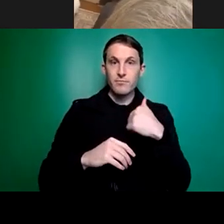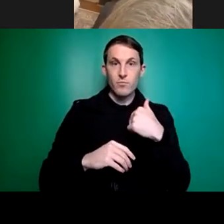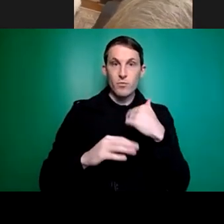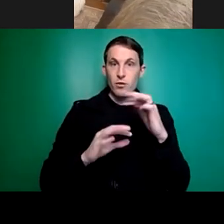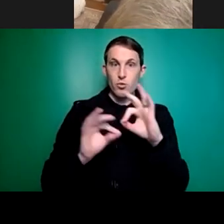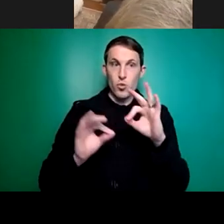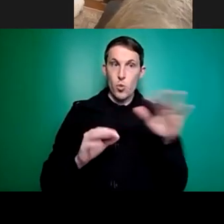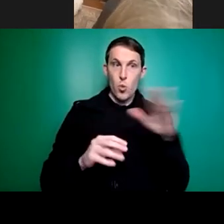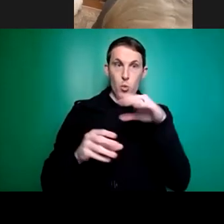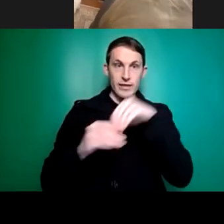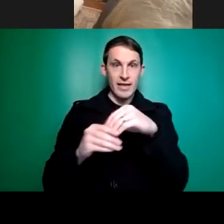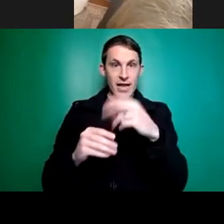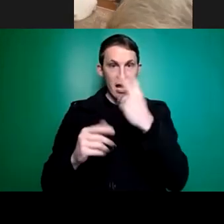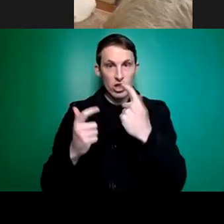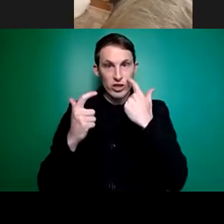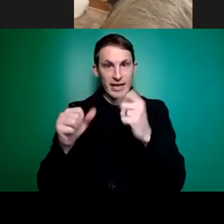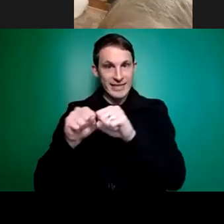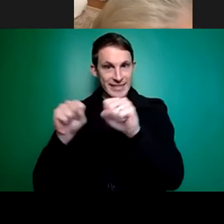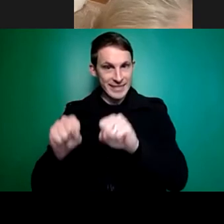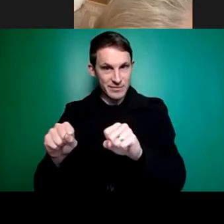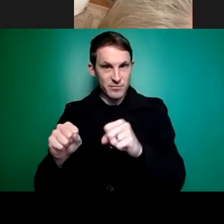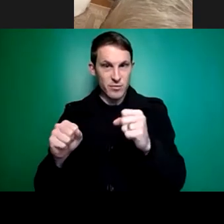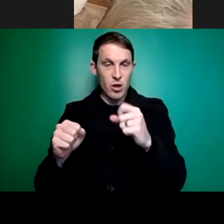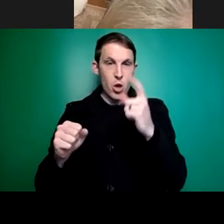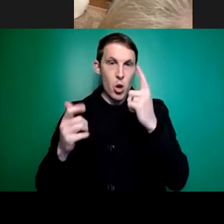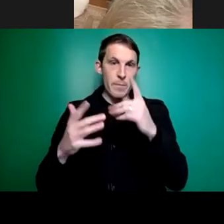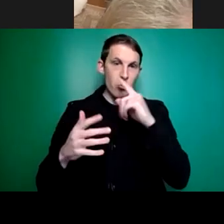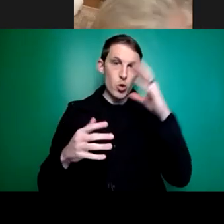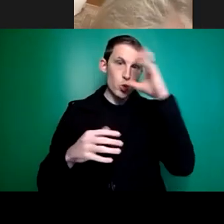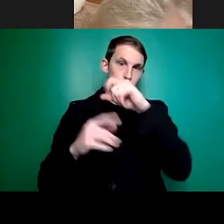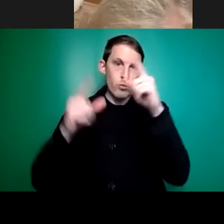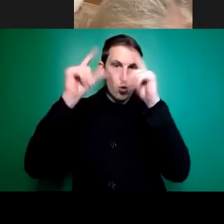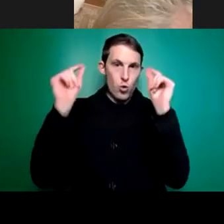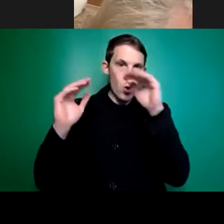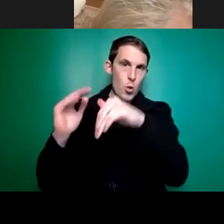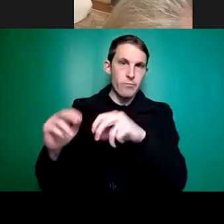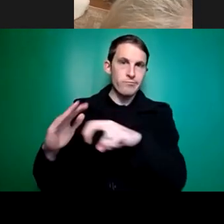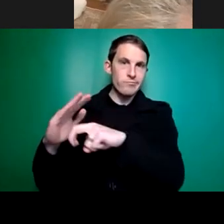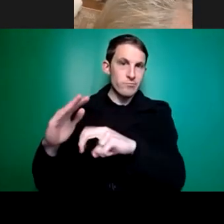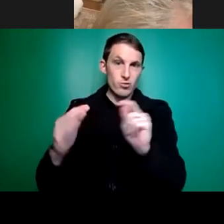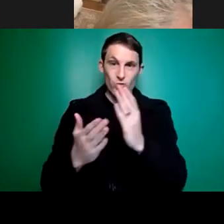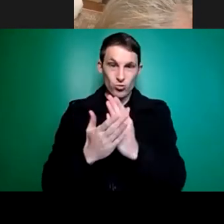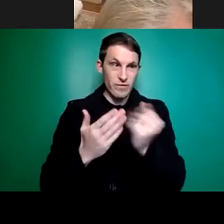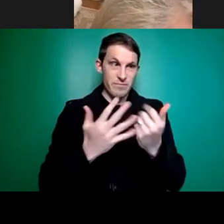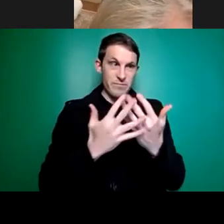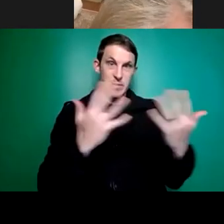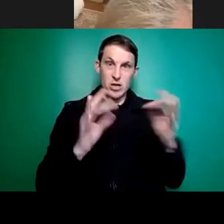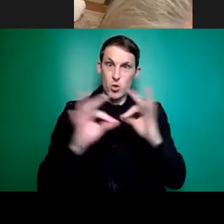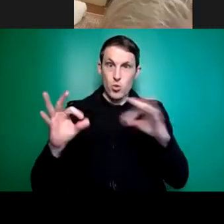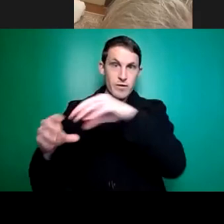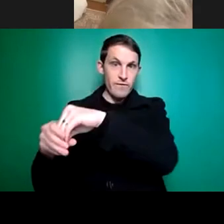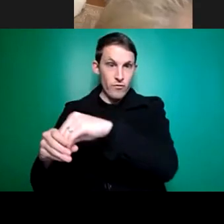is premised on a few different assumptions, but the idea of active